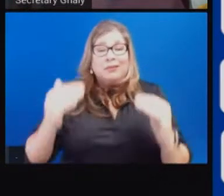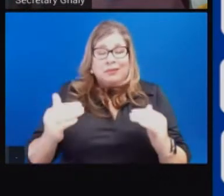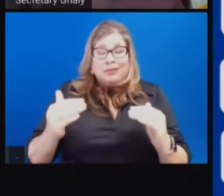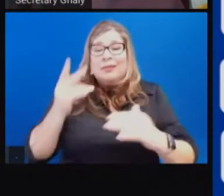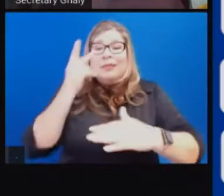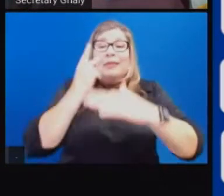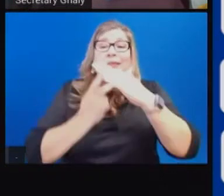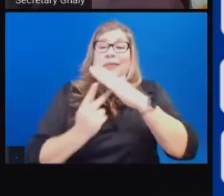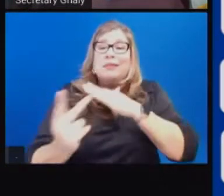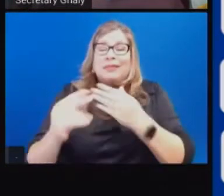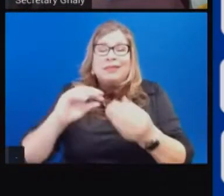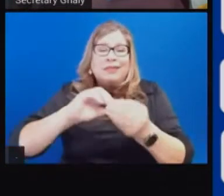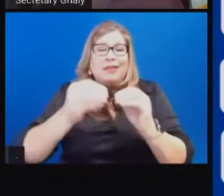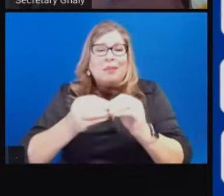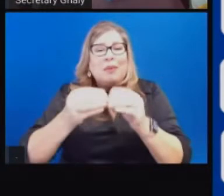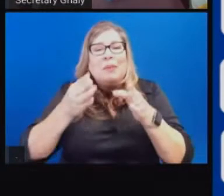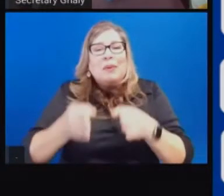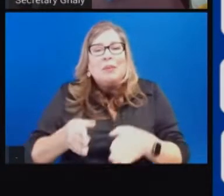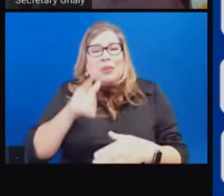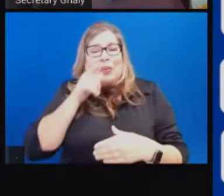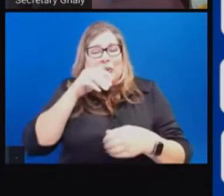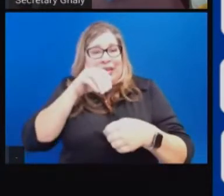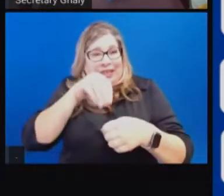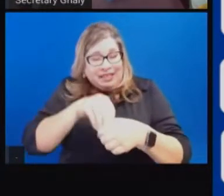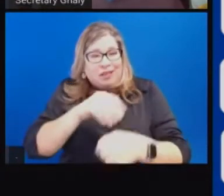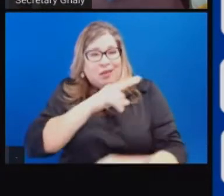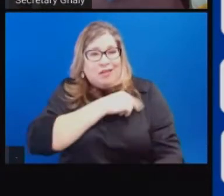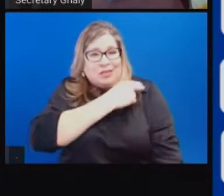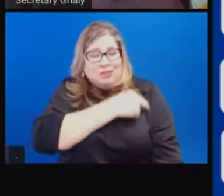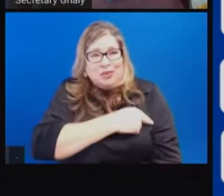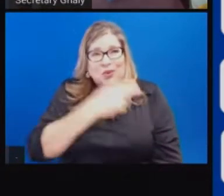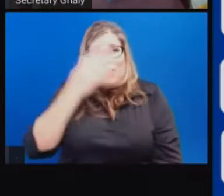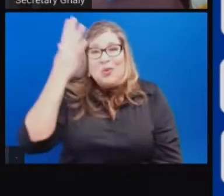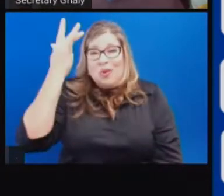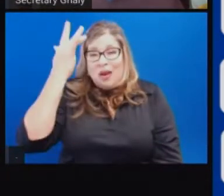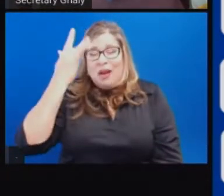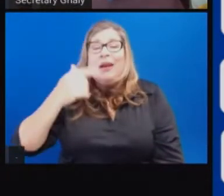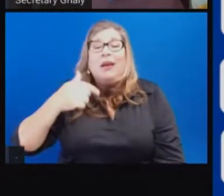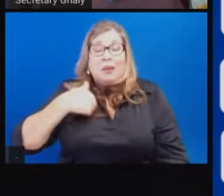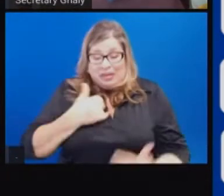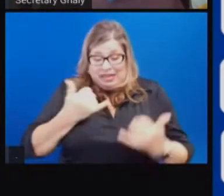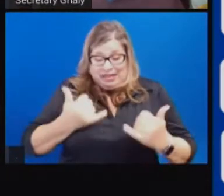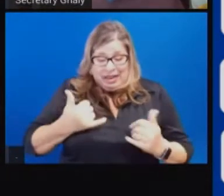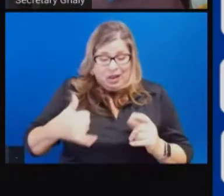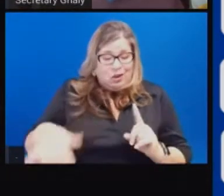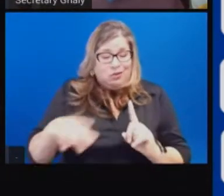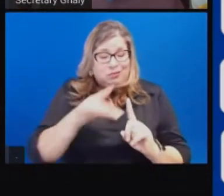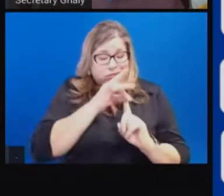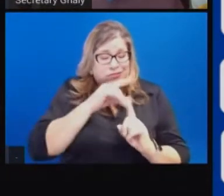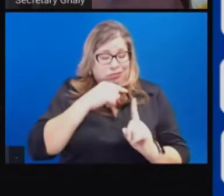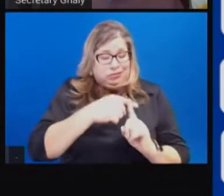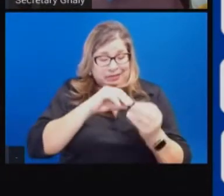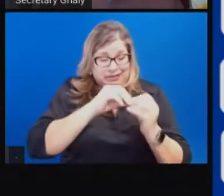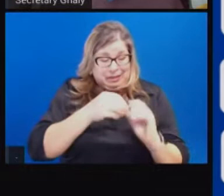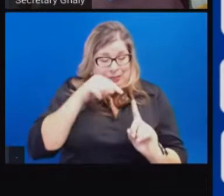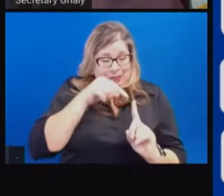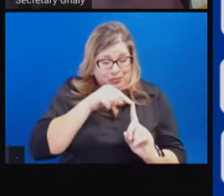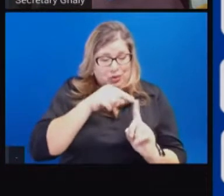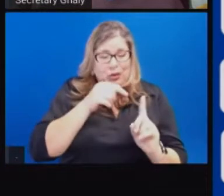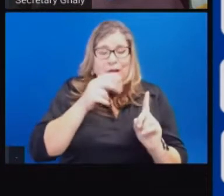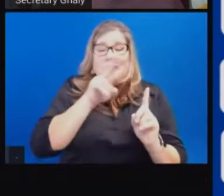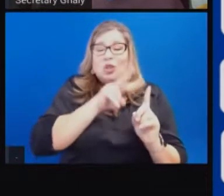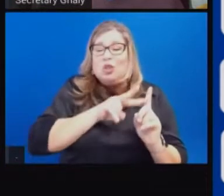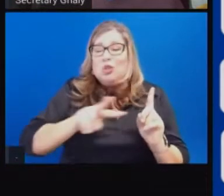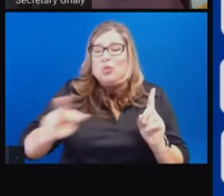two weeks afterwards become hospitalizations, so we use that formula then to